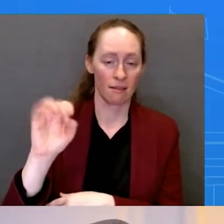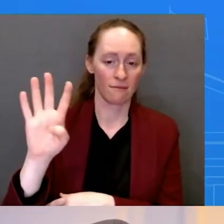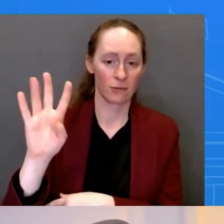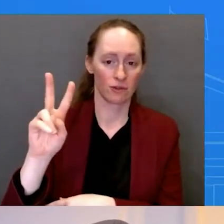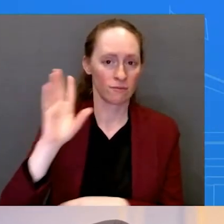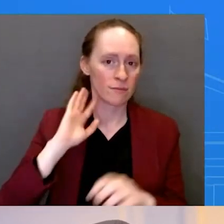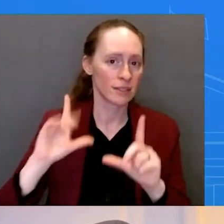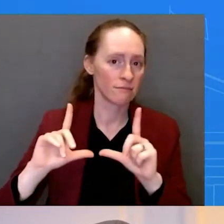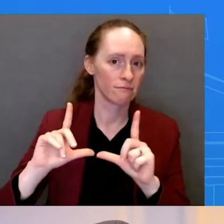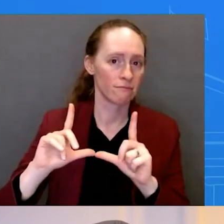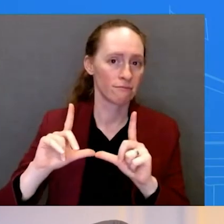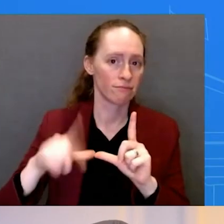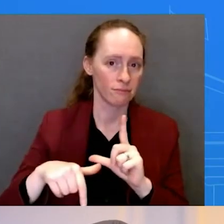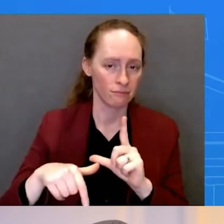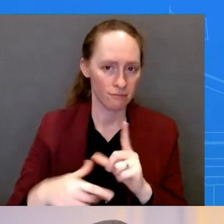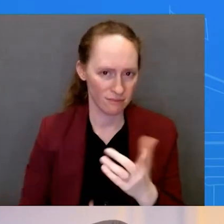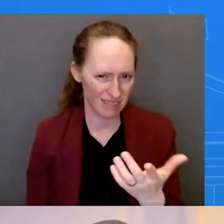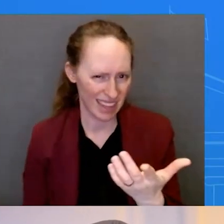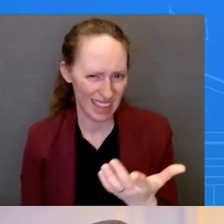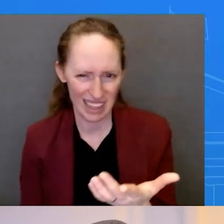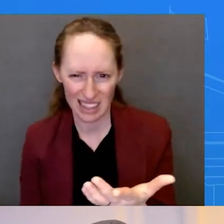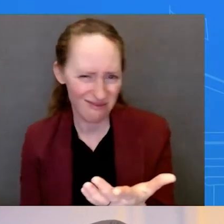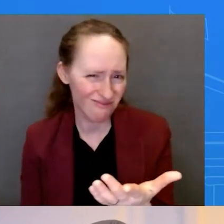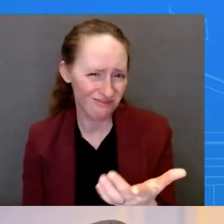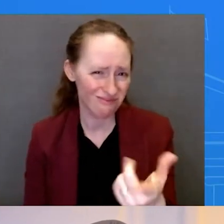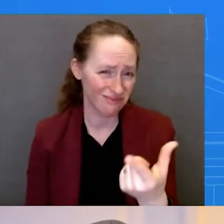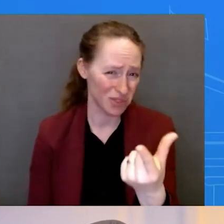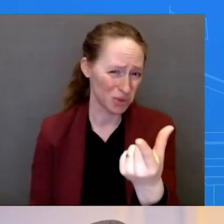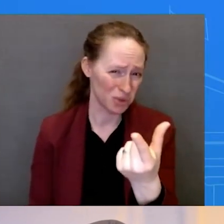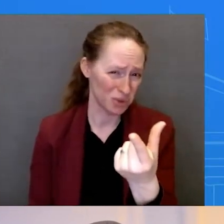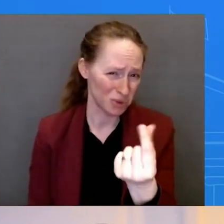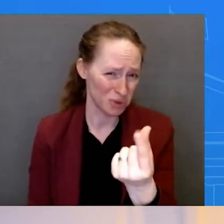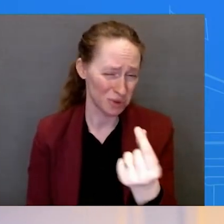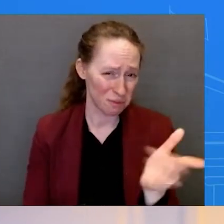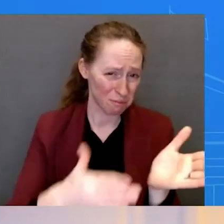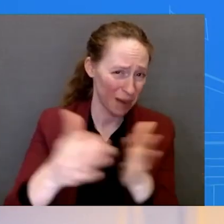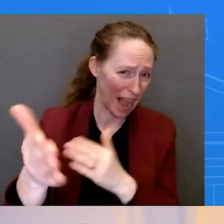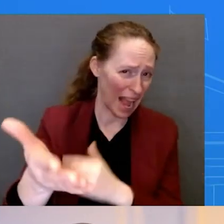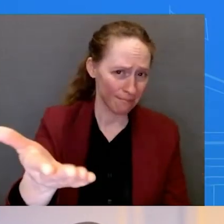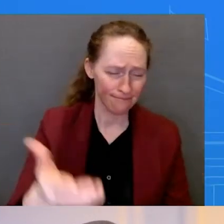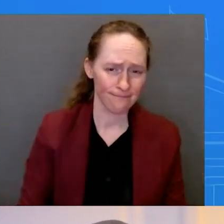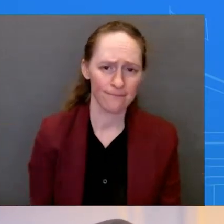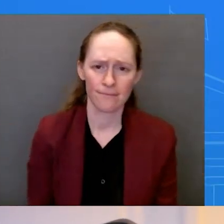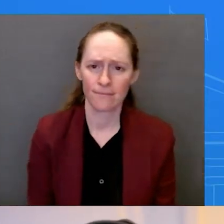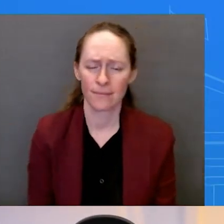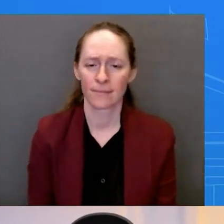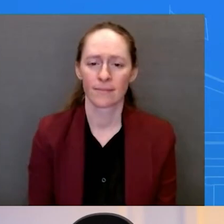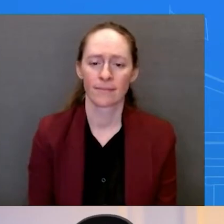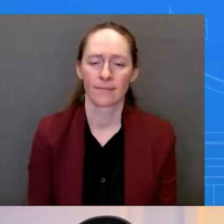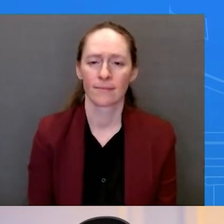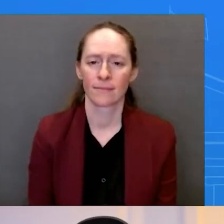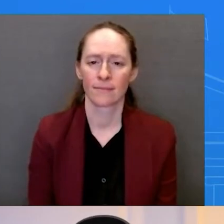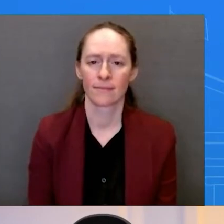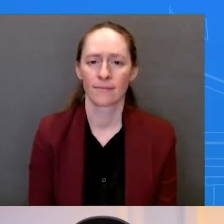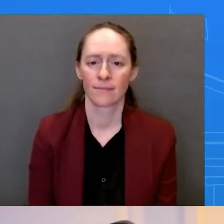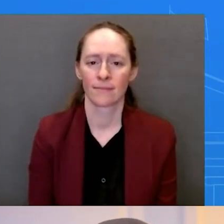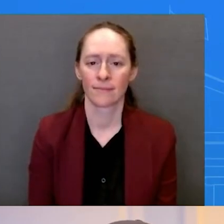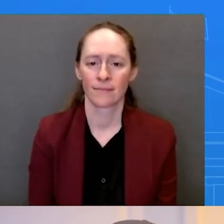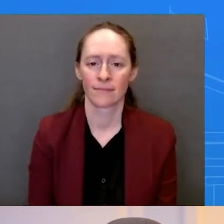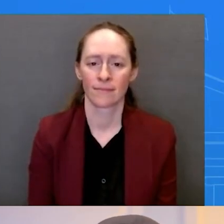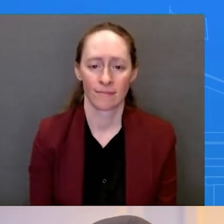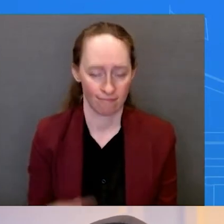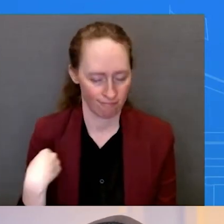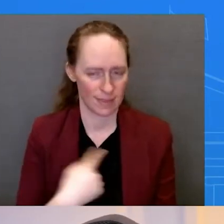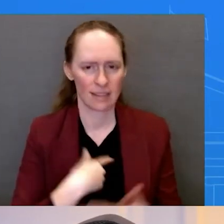reiterate it here, is that, you know, we're doing the work. We're going to do this in a safe and humane way. And we will have